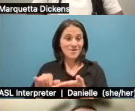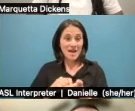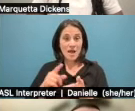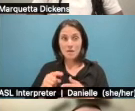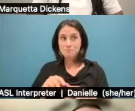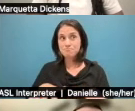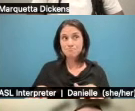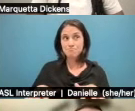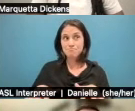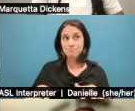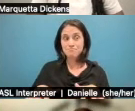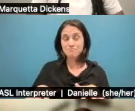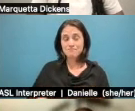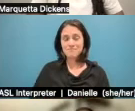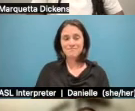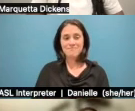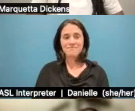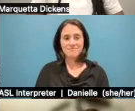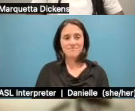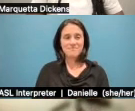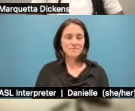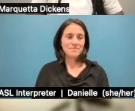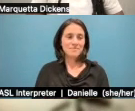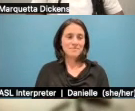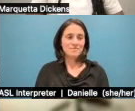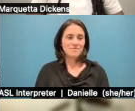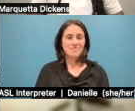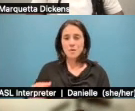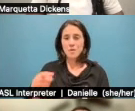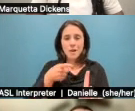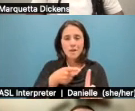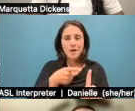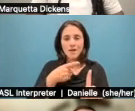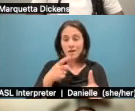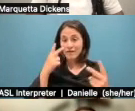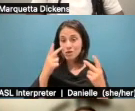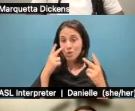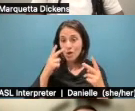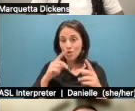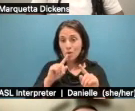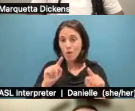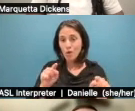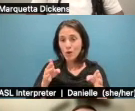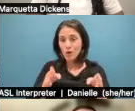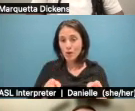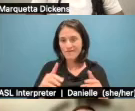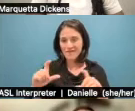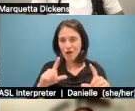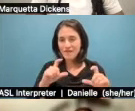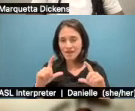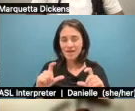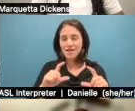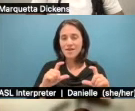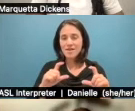but it's true. Um, you know, primarily like as a visual reporter who does a lot of photography, um,